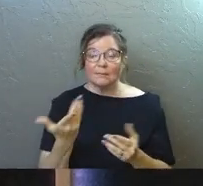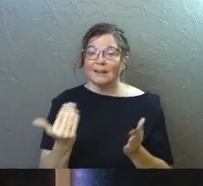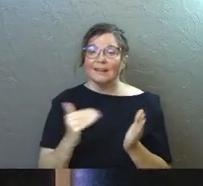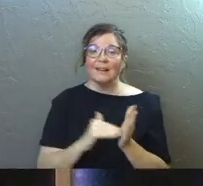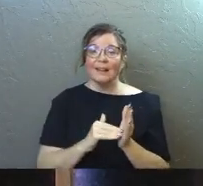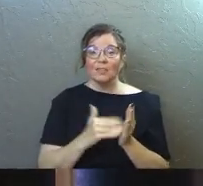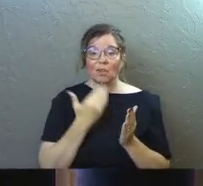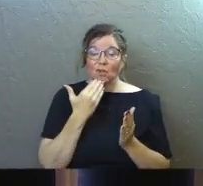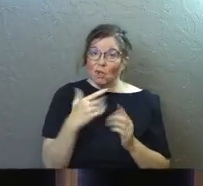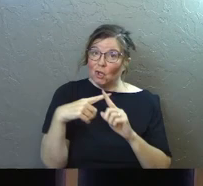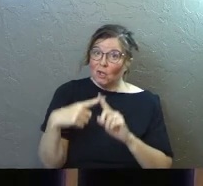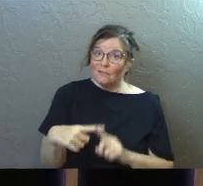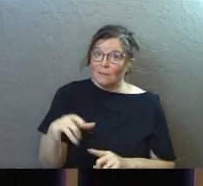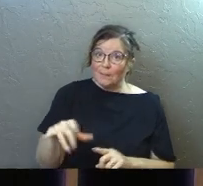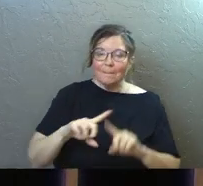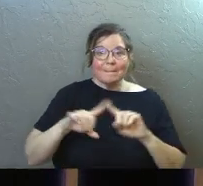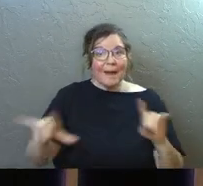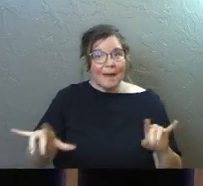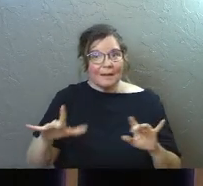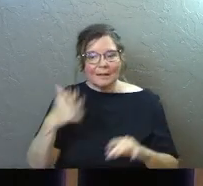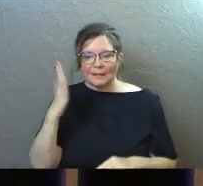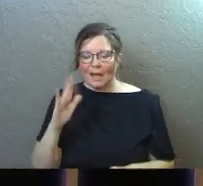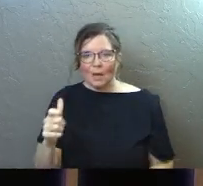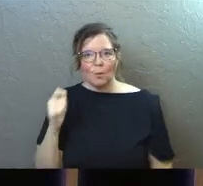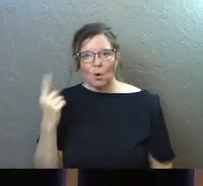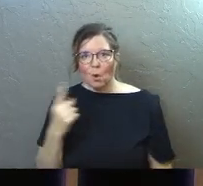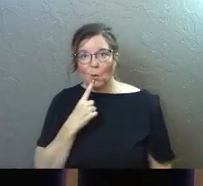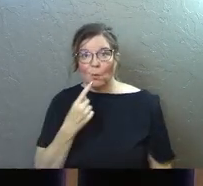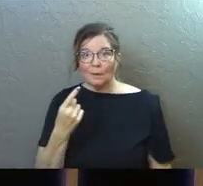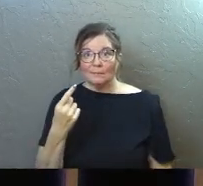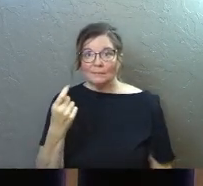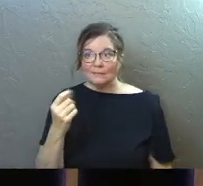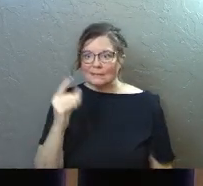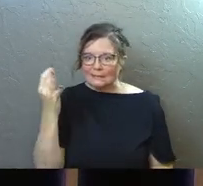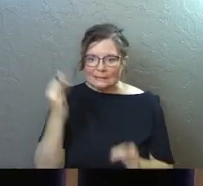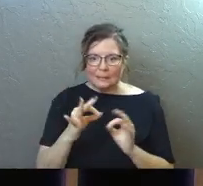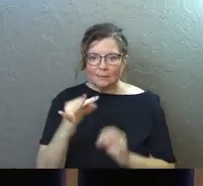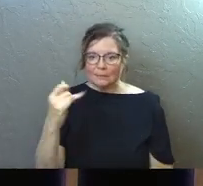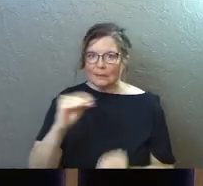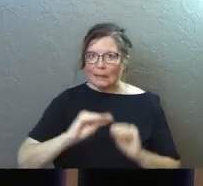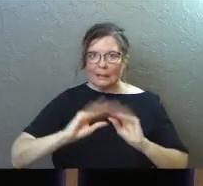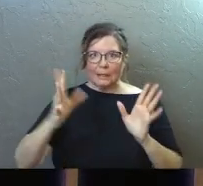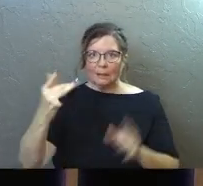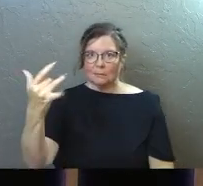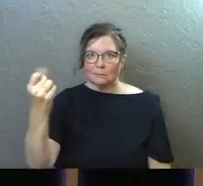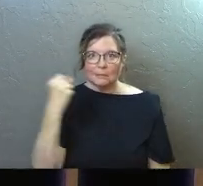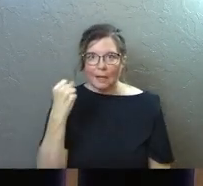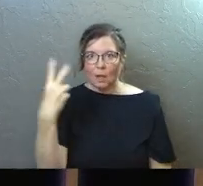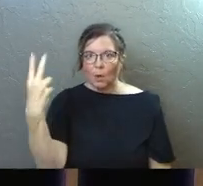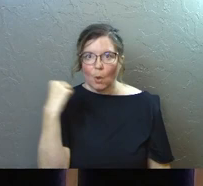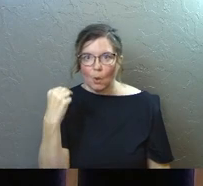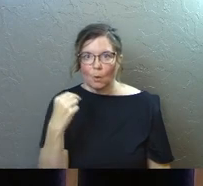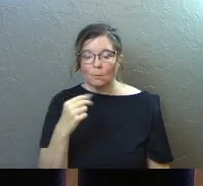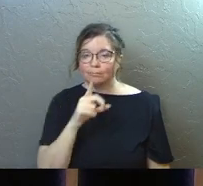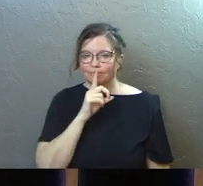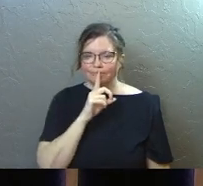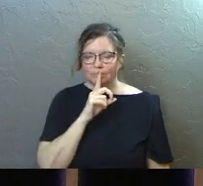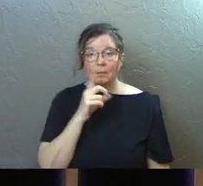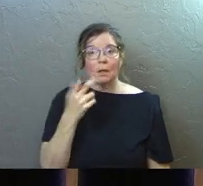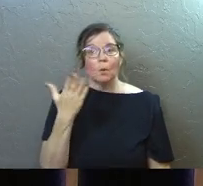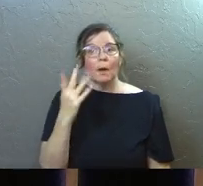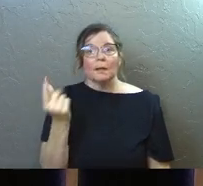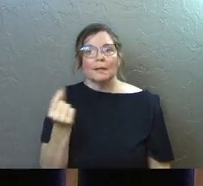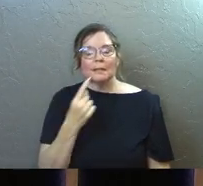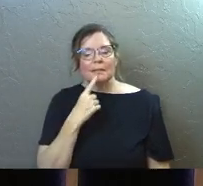Again, there's goods to all of that. But God won't always just give you the simple yes or no. What God did for me is he